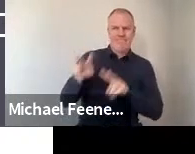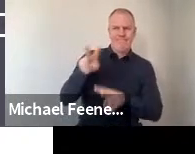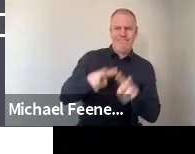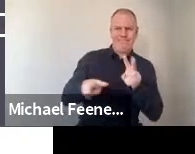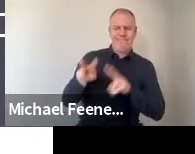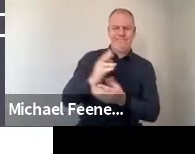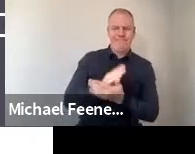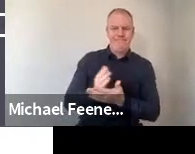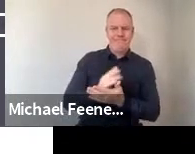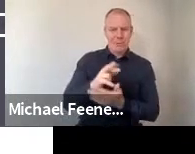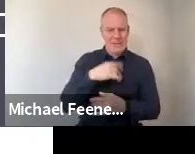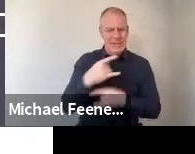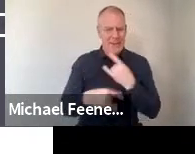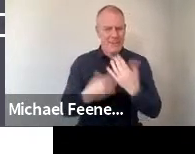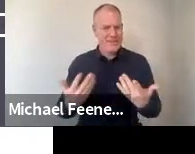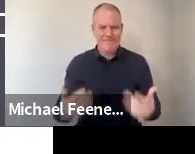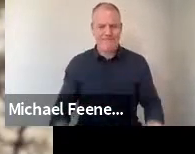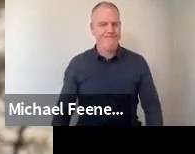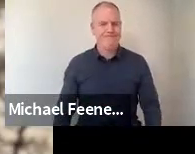whether that was really happening.